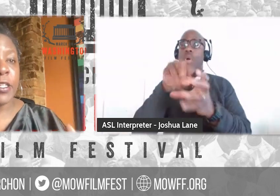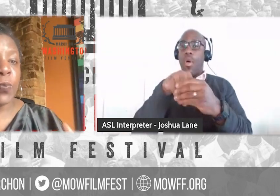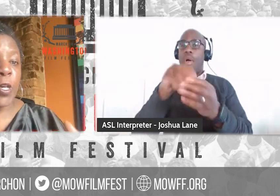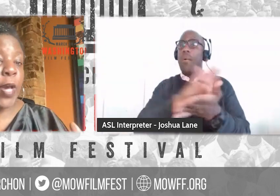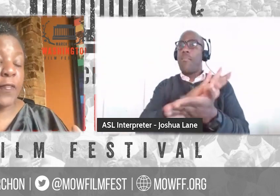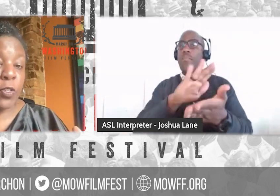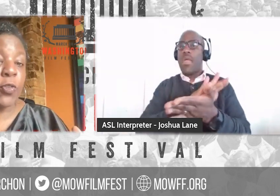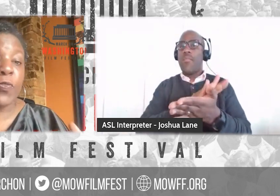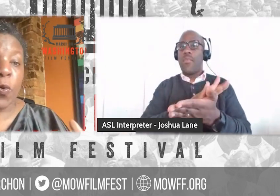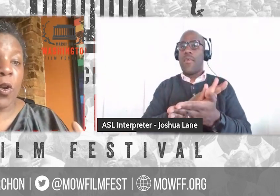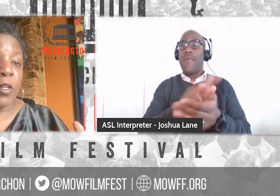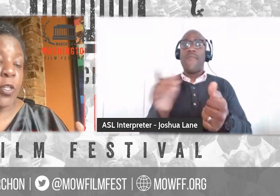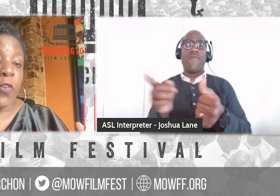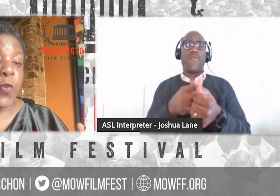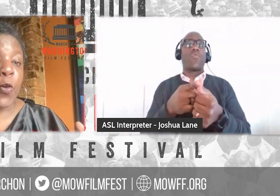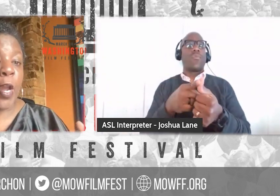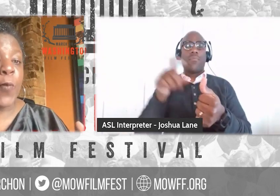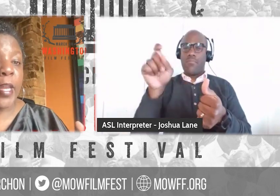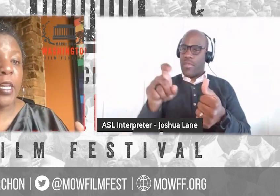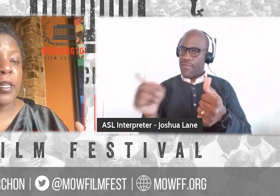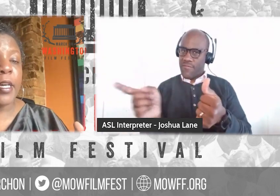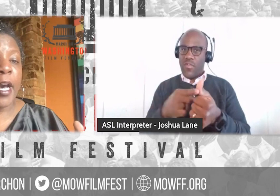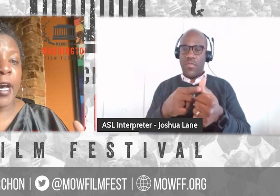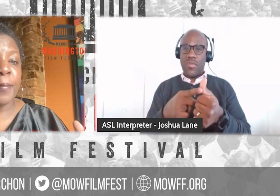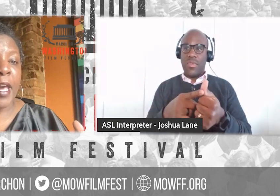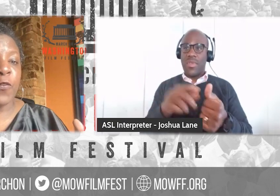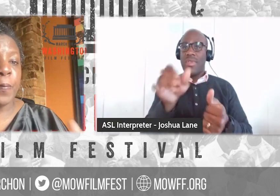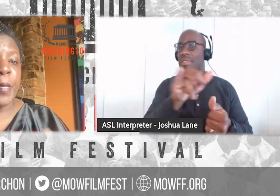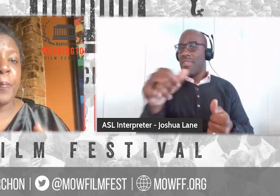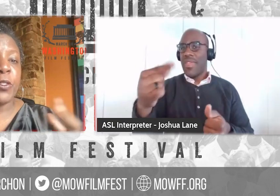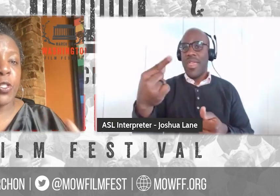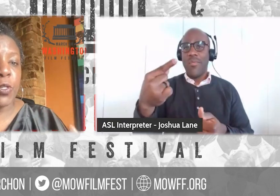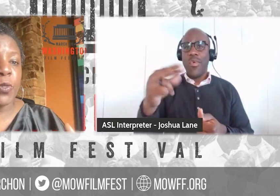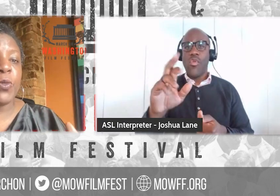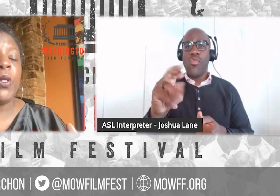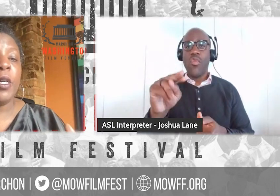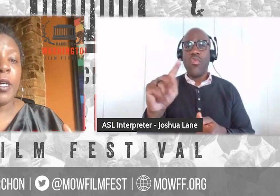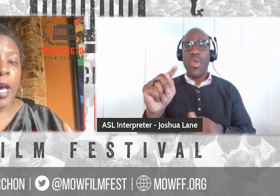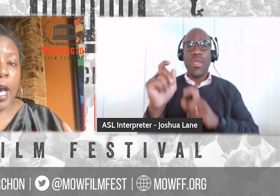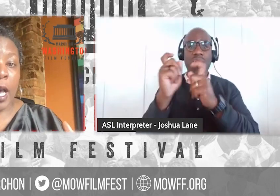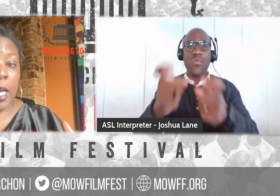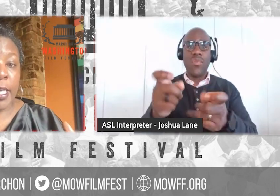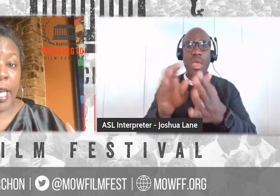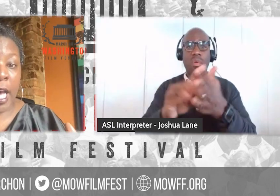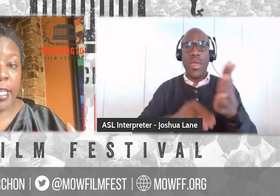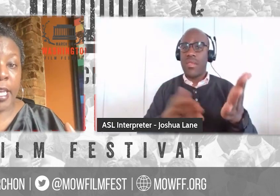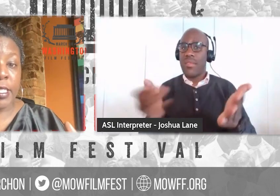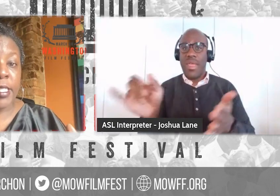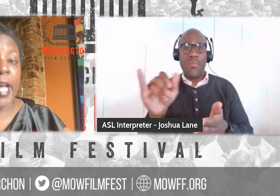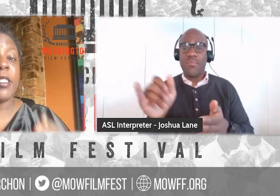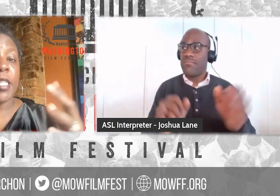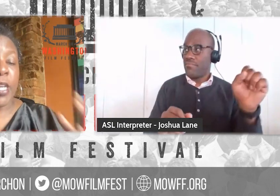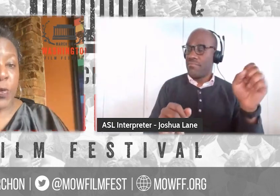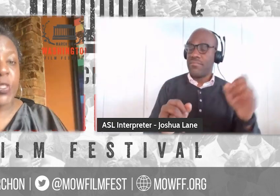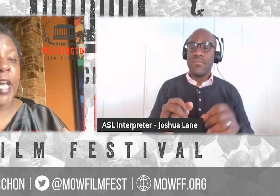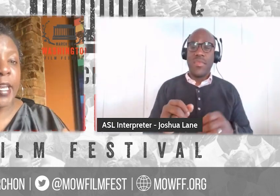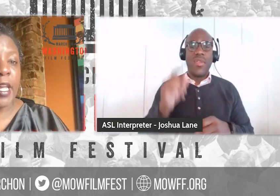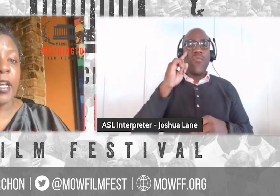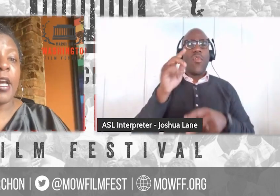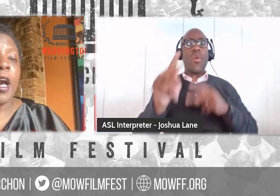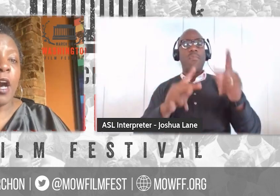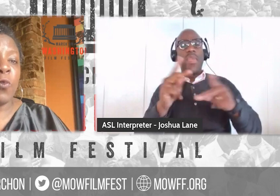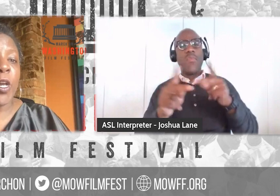that is what you have to do for, you know, for grant writing, um, and for people to, uh, get a sense and